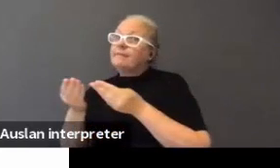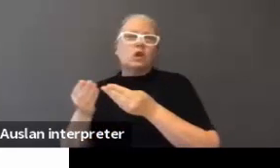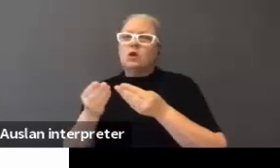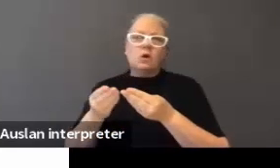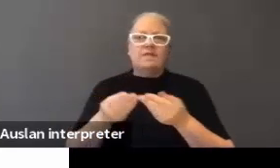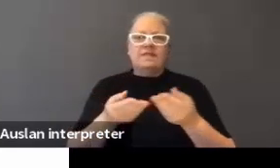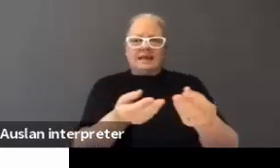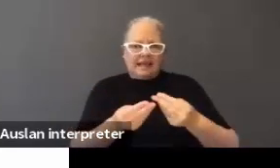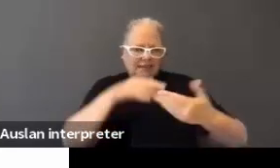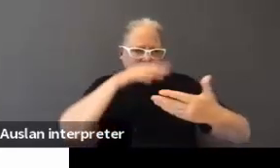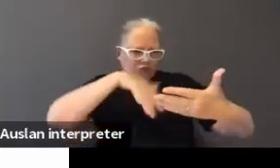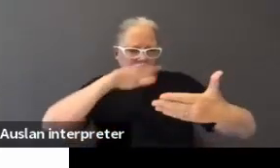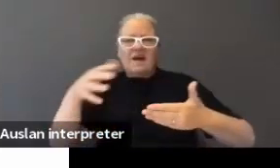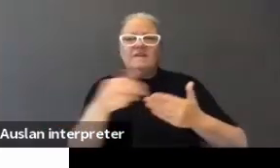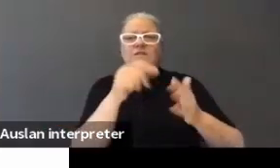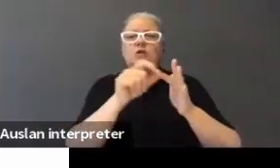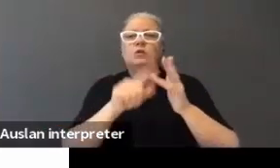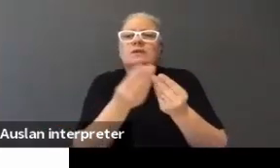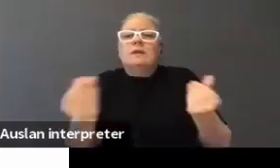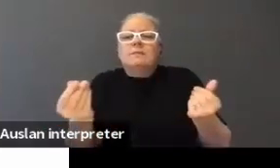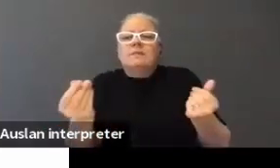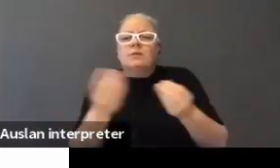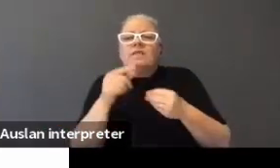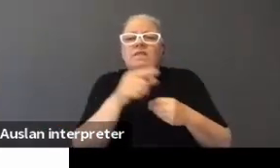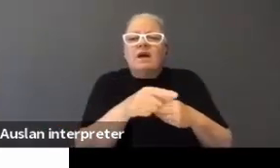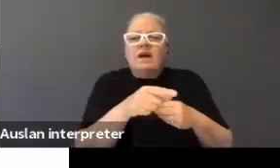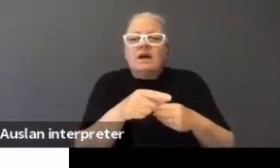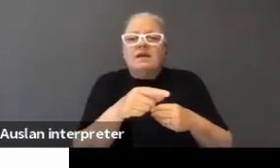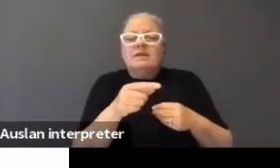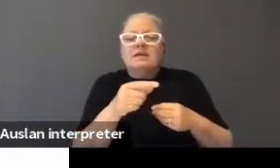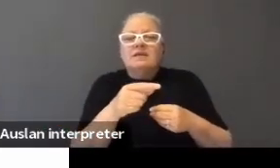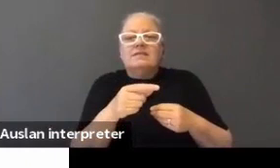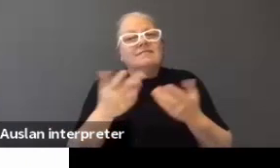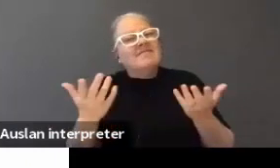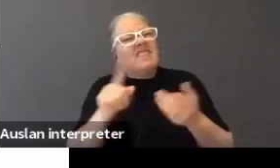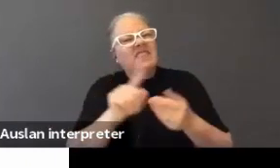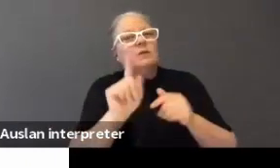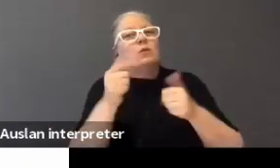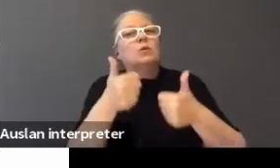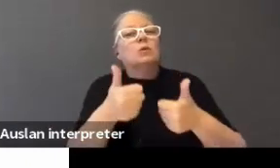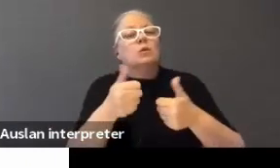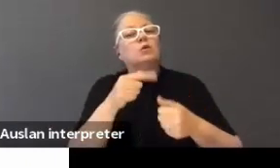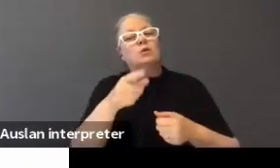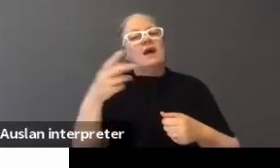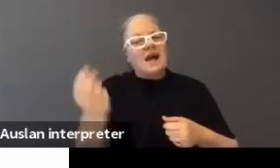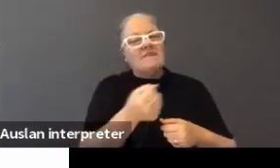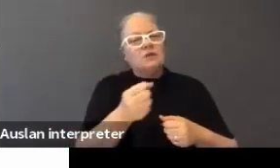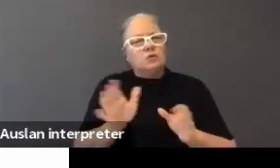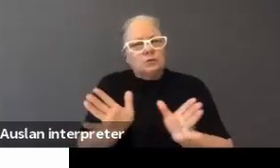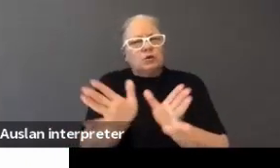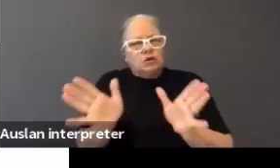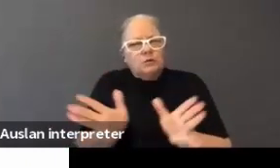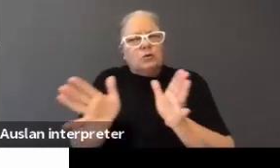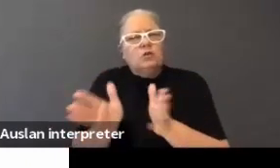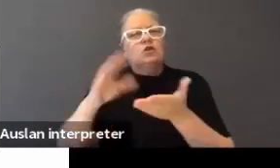transcript. That's what you have to push with your students. They have to be